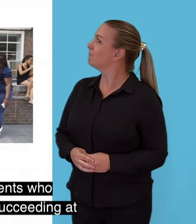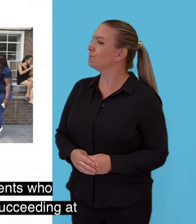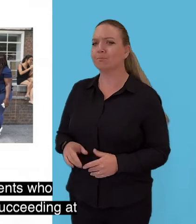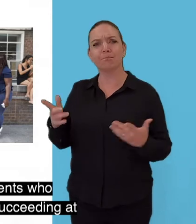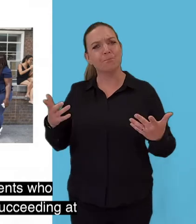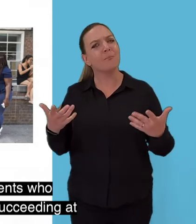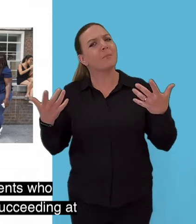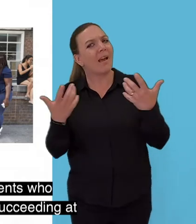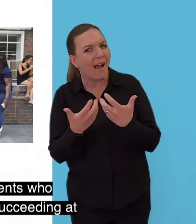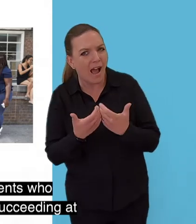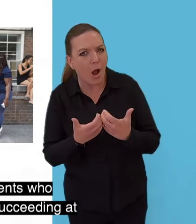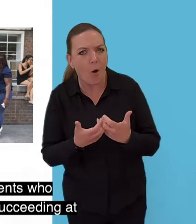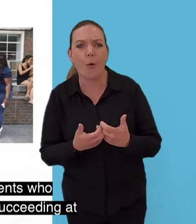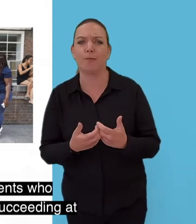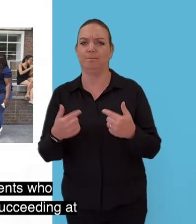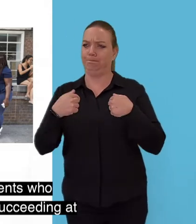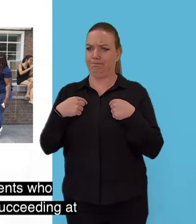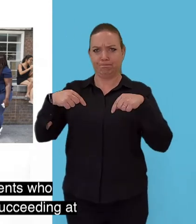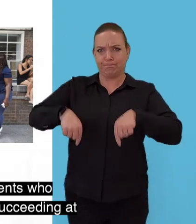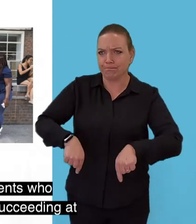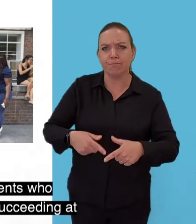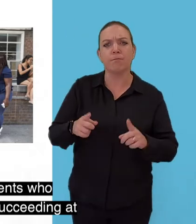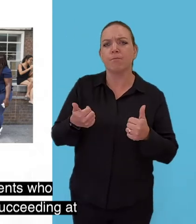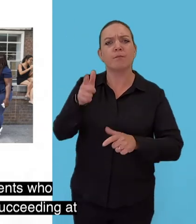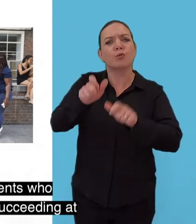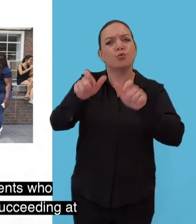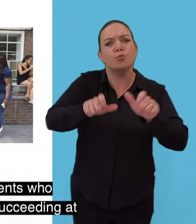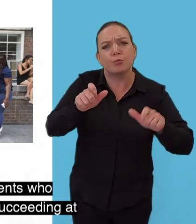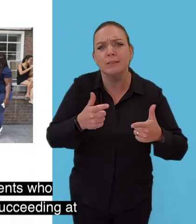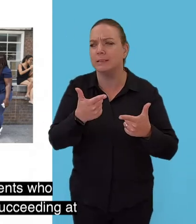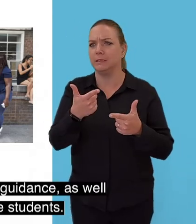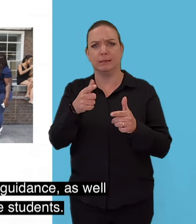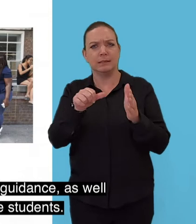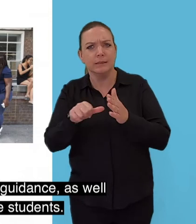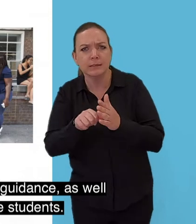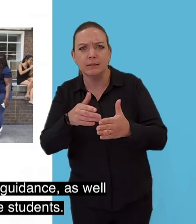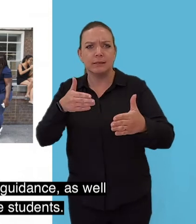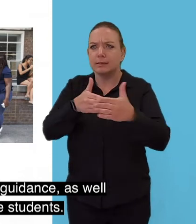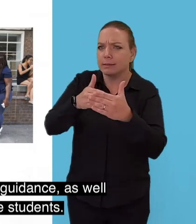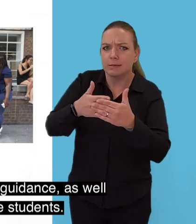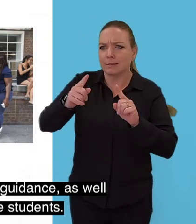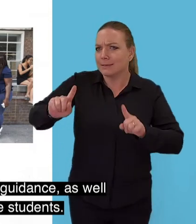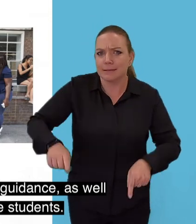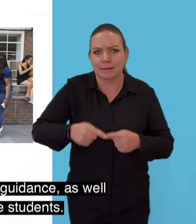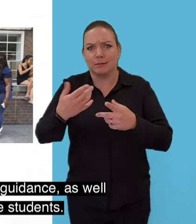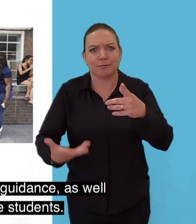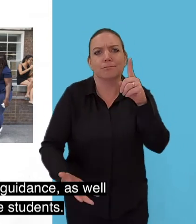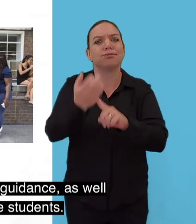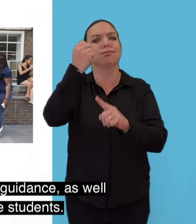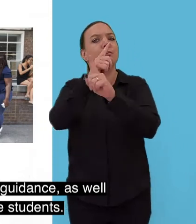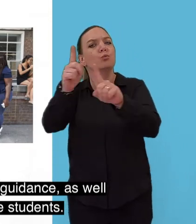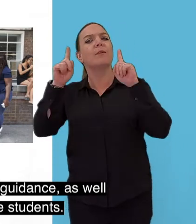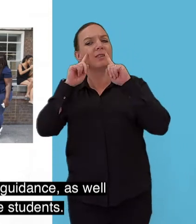How do we do it? We're there for students who may face some barriers or challenges to succeeding at university by providing information,